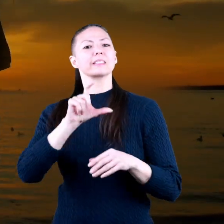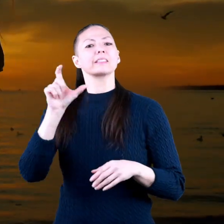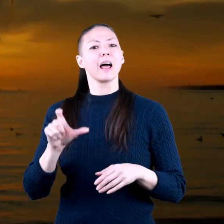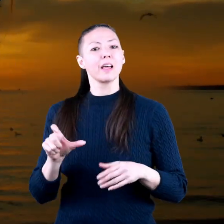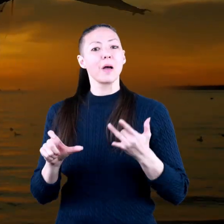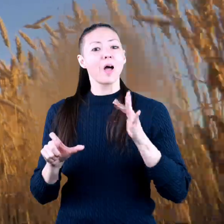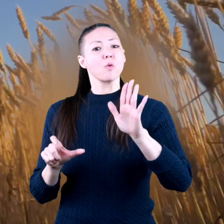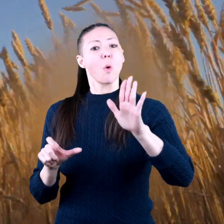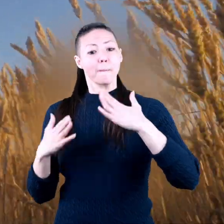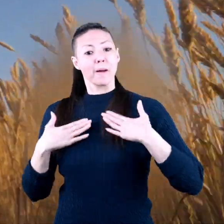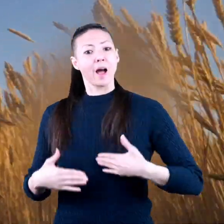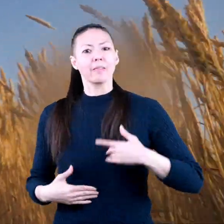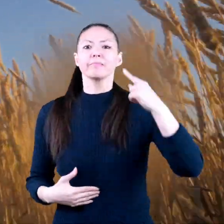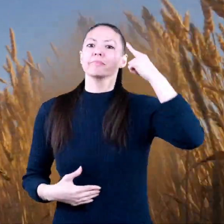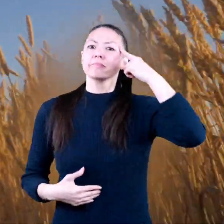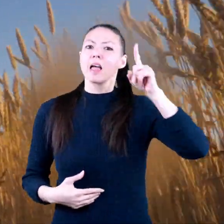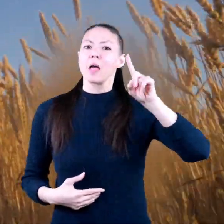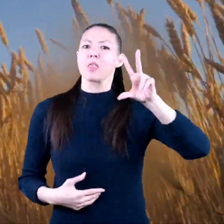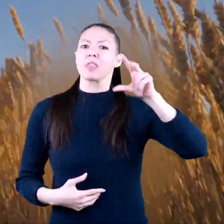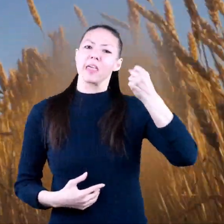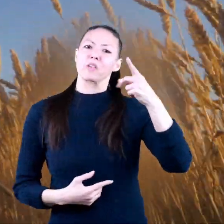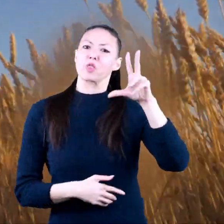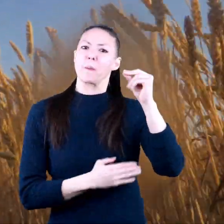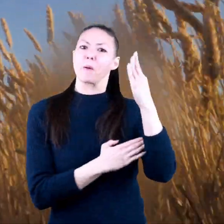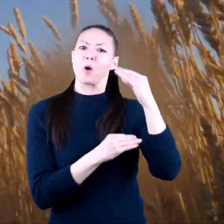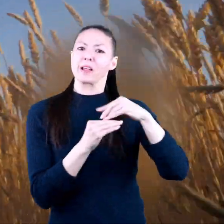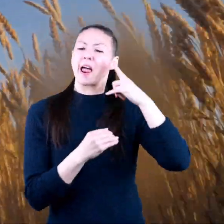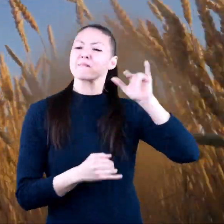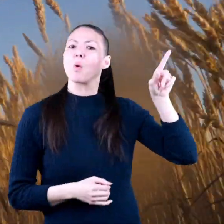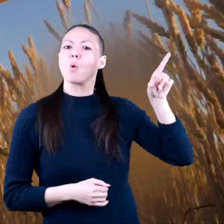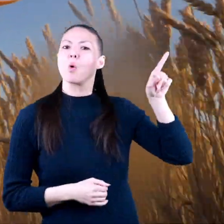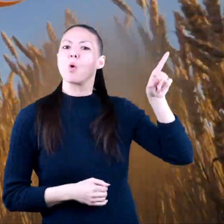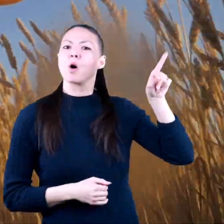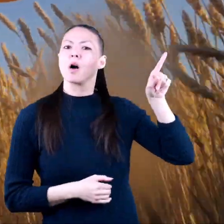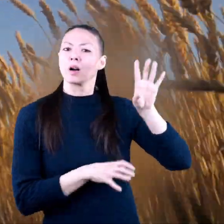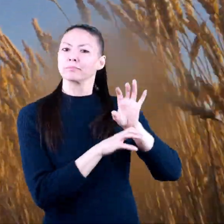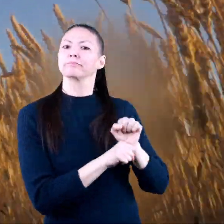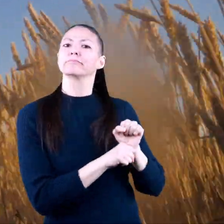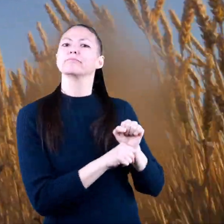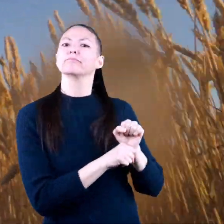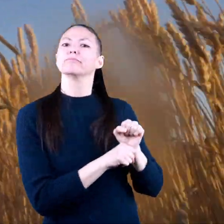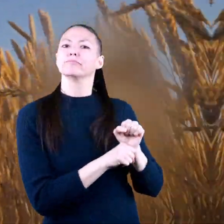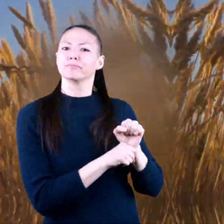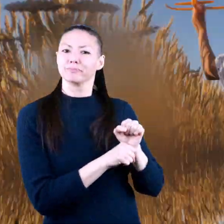because it would feel like 11.30 a.m. to you.